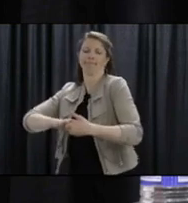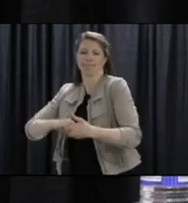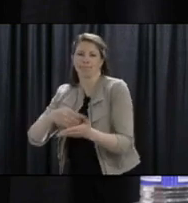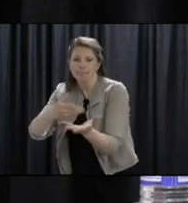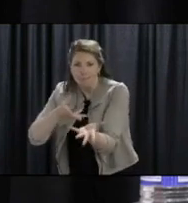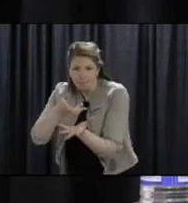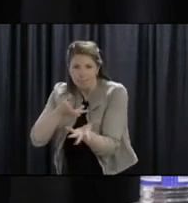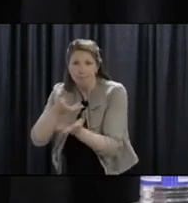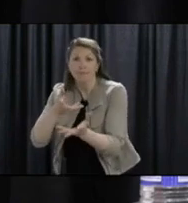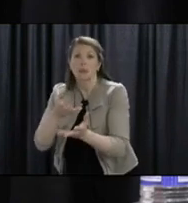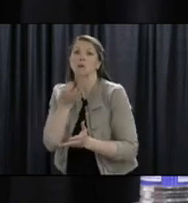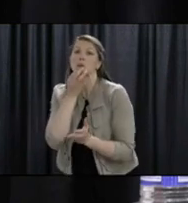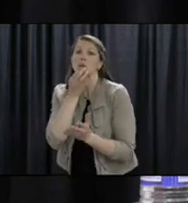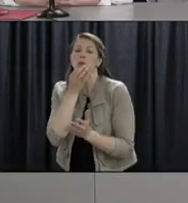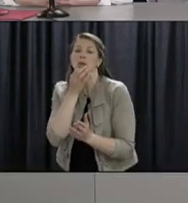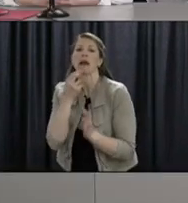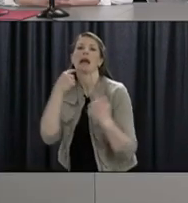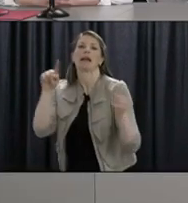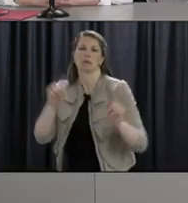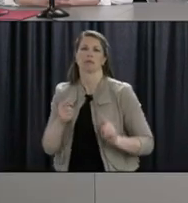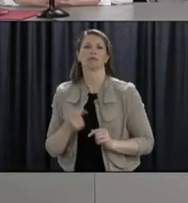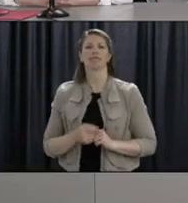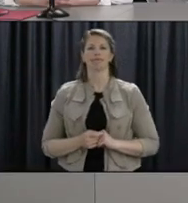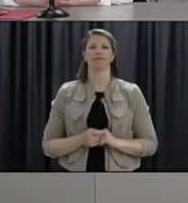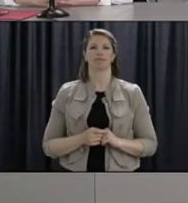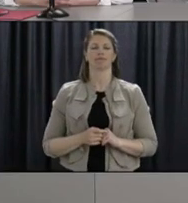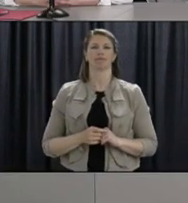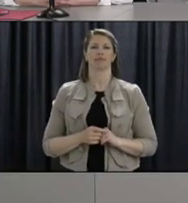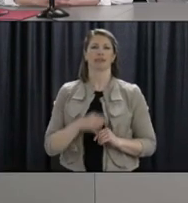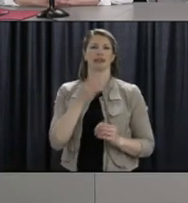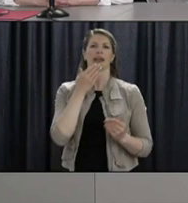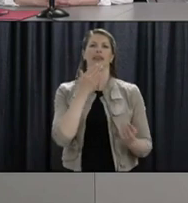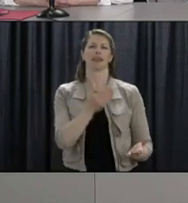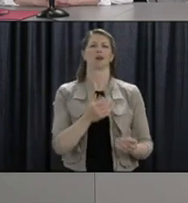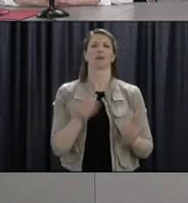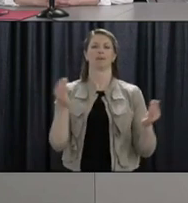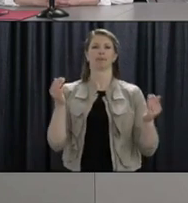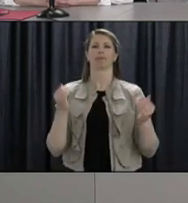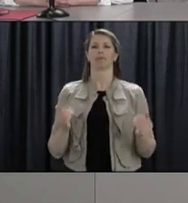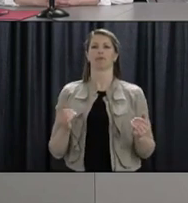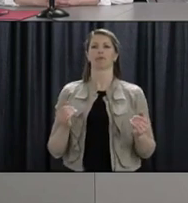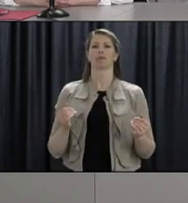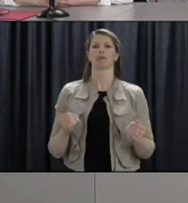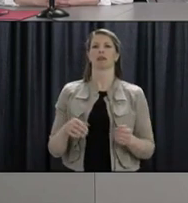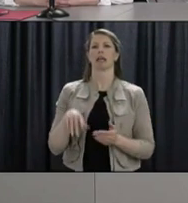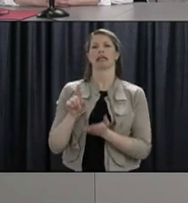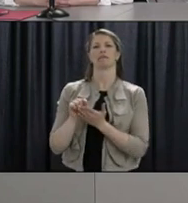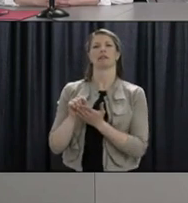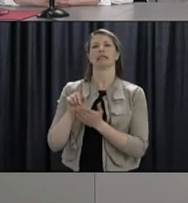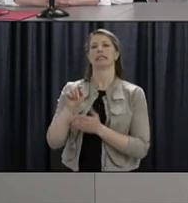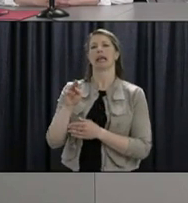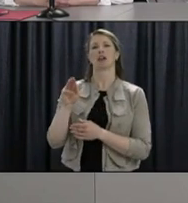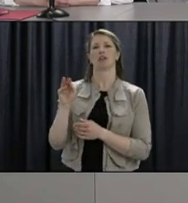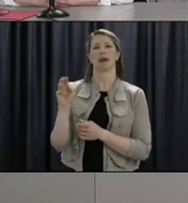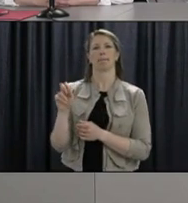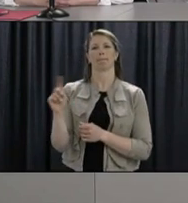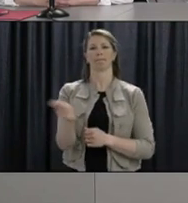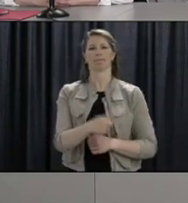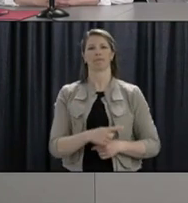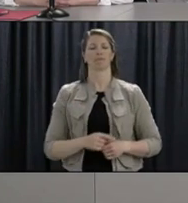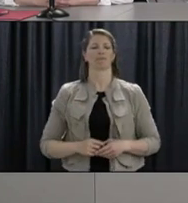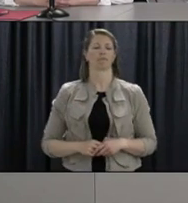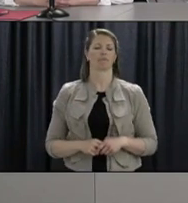this moment. Okay, thank you. Our next questions are from Peter Jackson of the Telegram. Please go ahead.